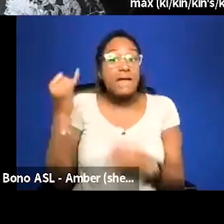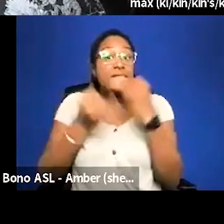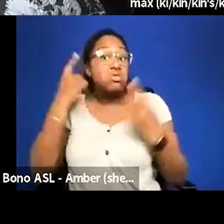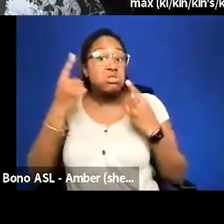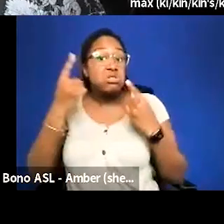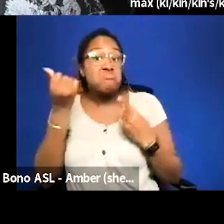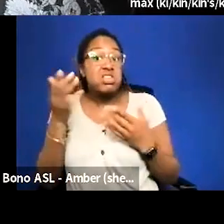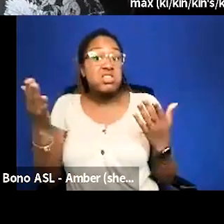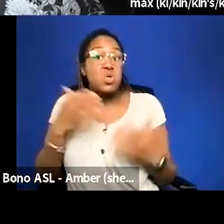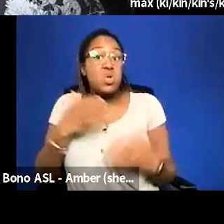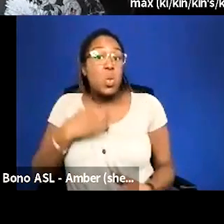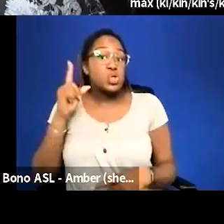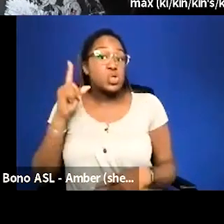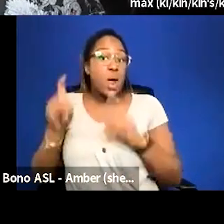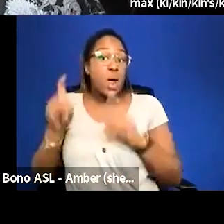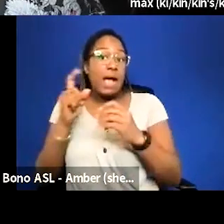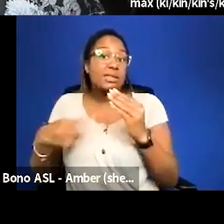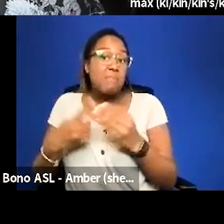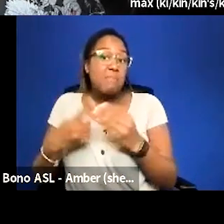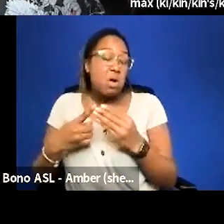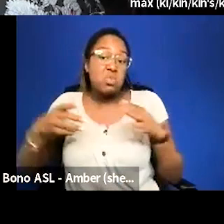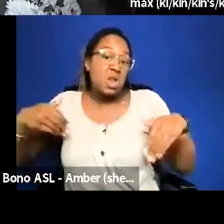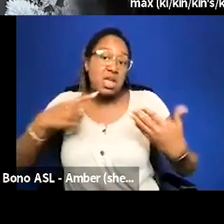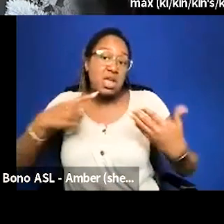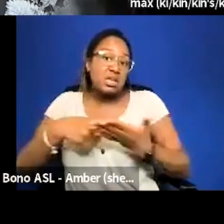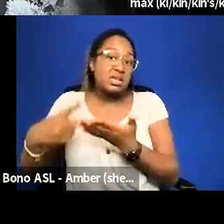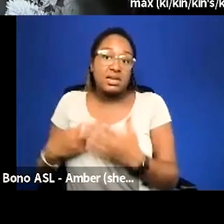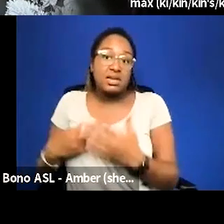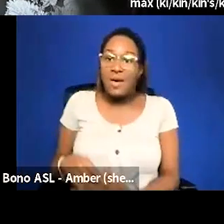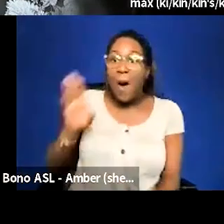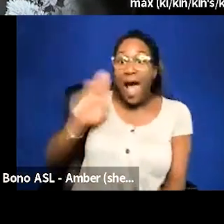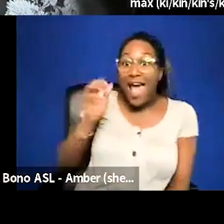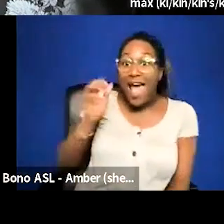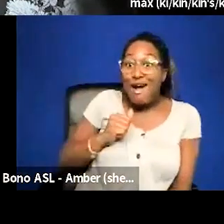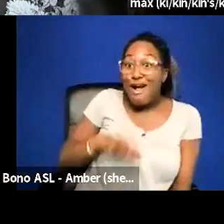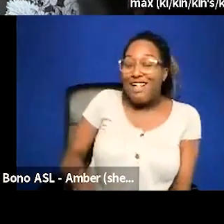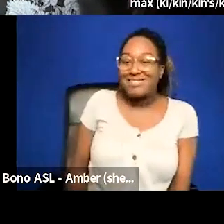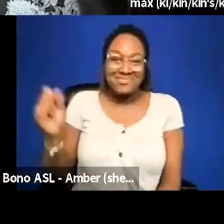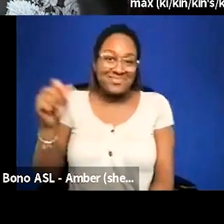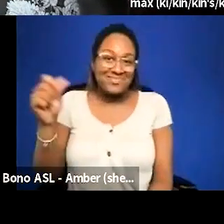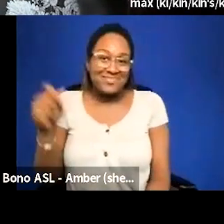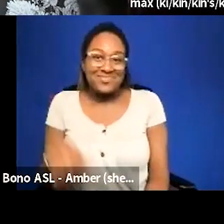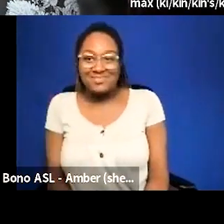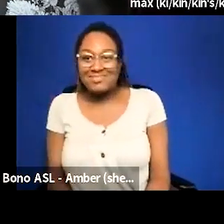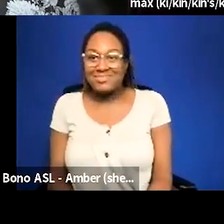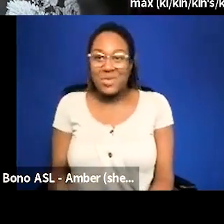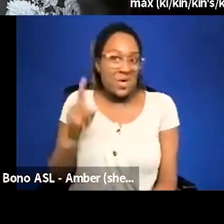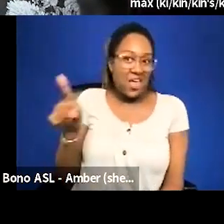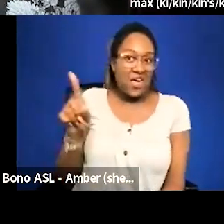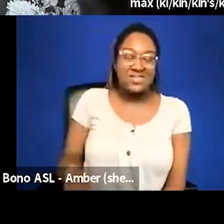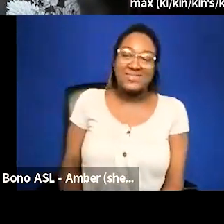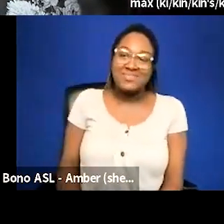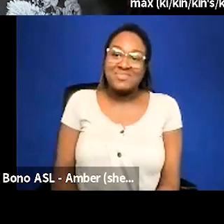wish we had asked about that we didn't ask about oh my god jerry's here hey girl yeah he is and they are um